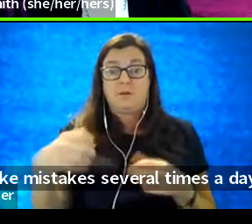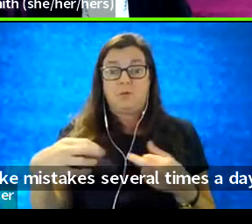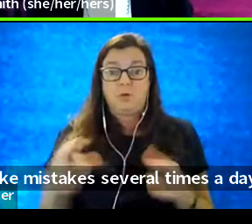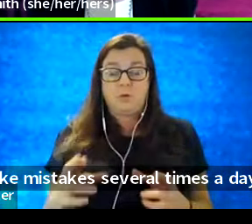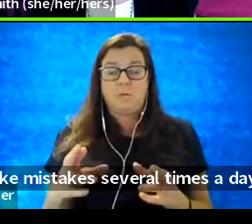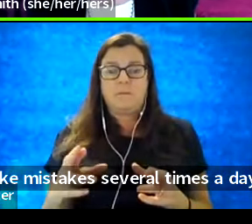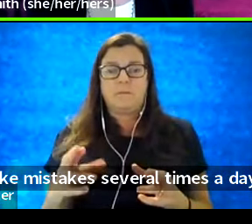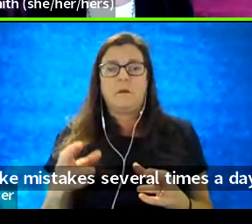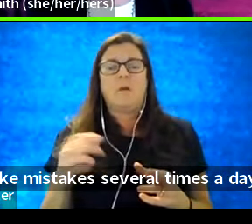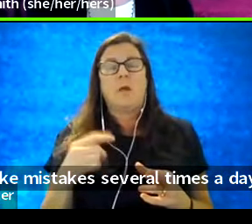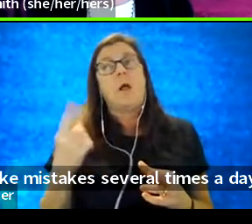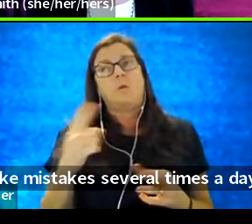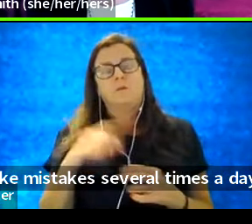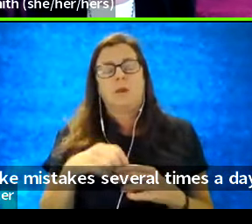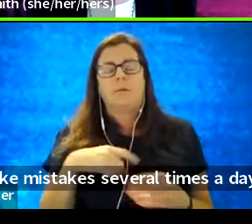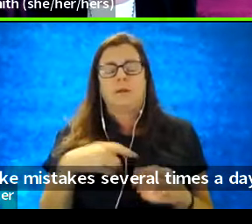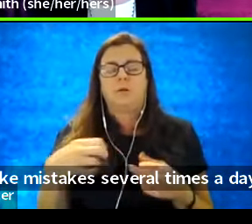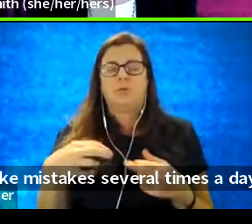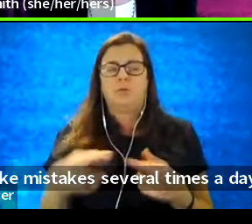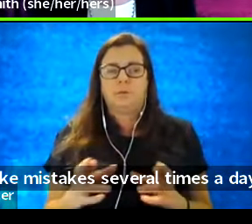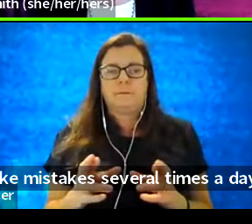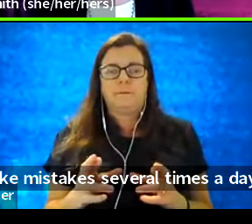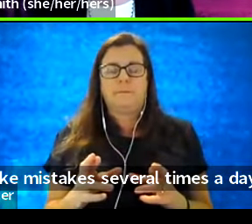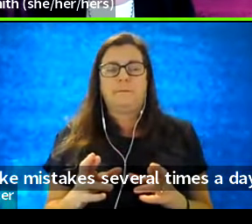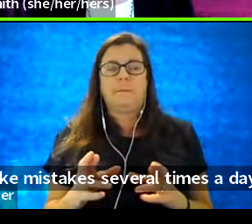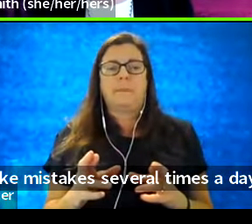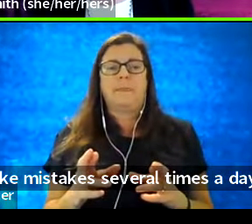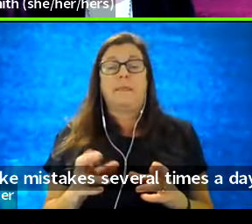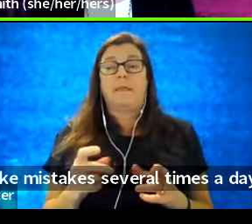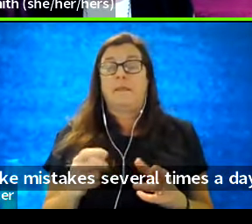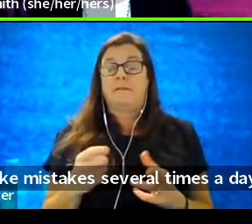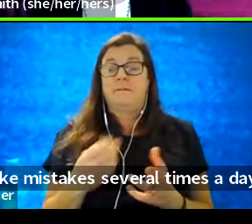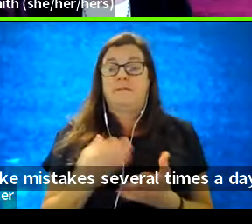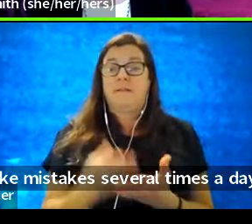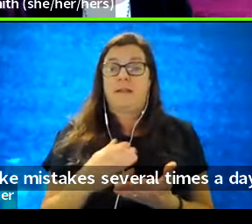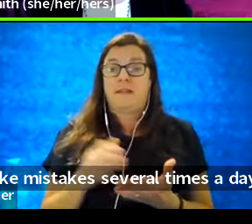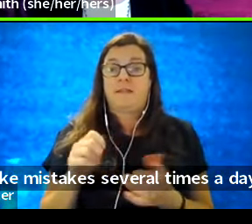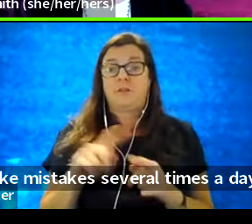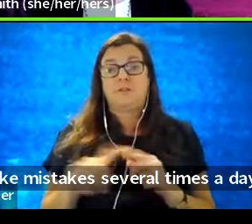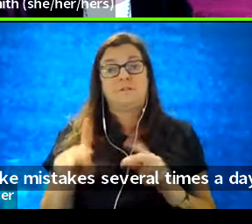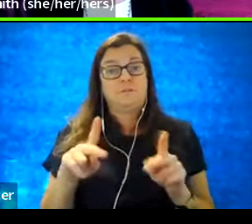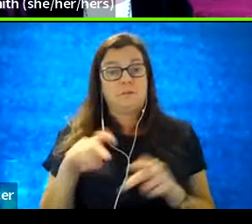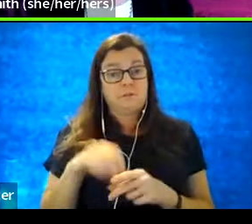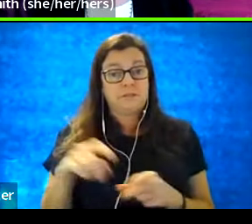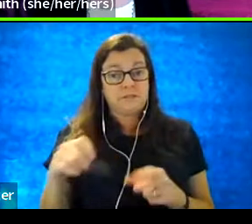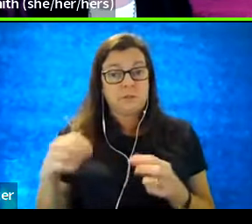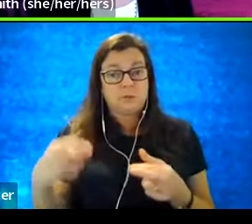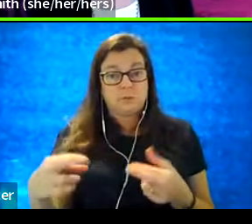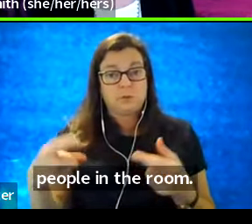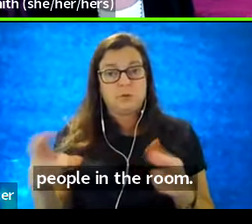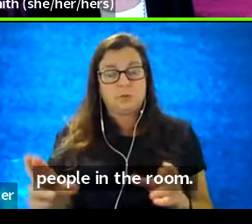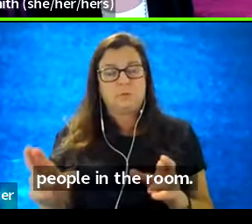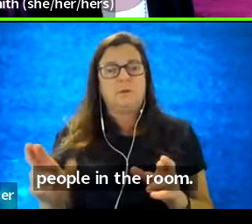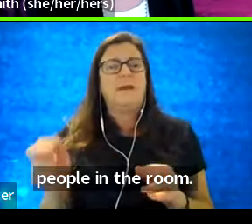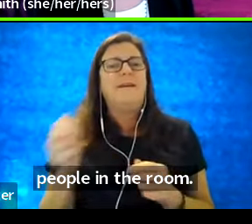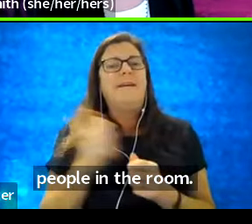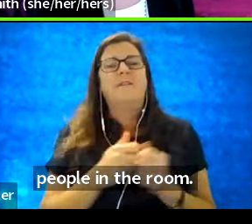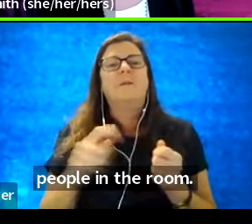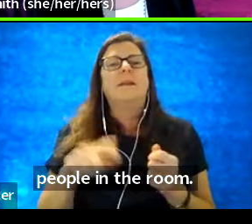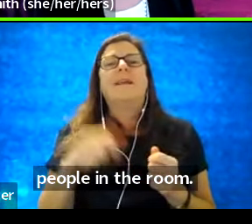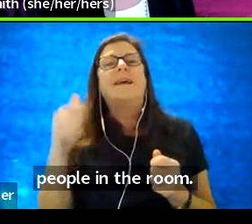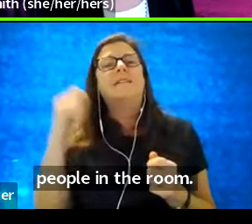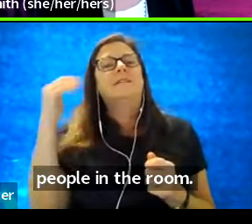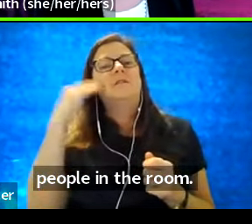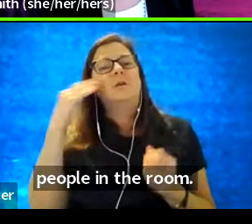well, always when I'm in a room there, the, the fact that there's different people in the room, they, everybody else